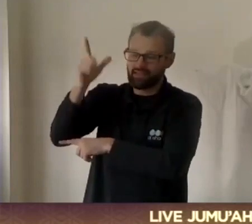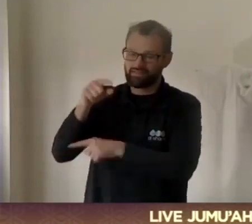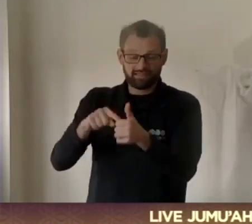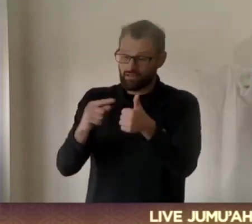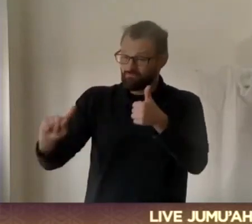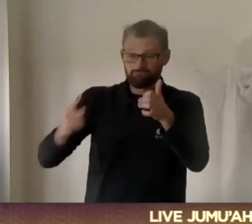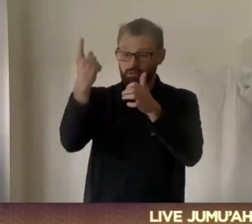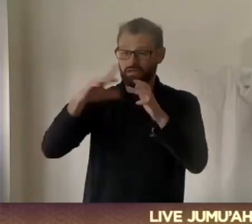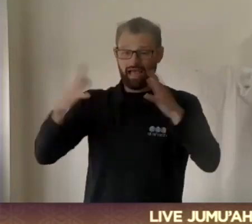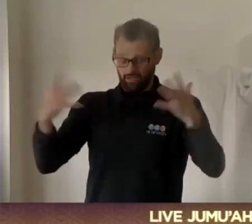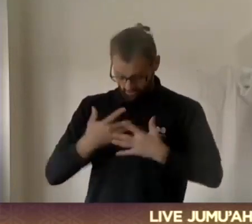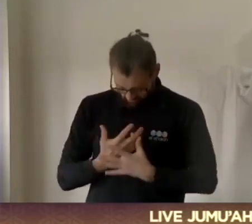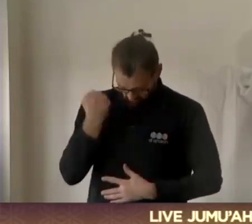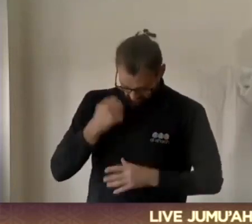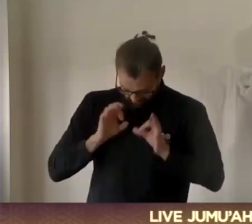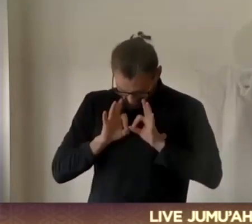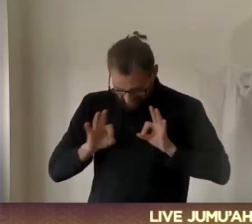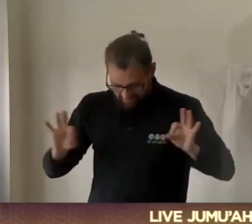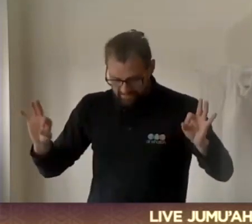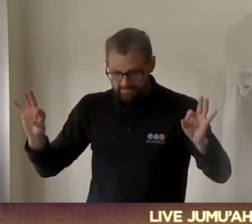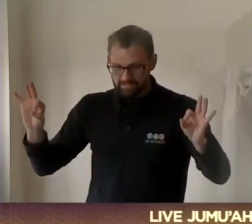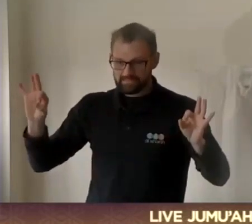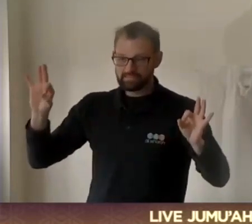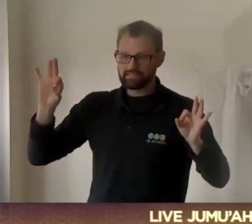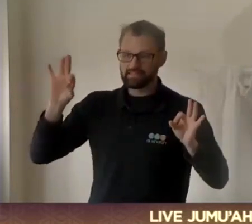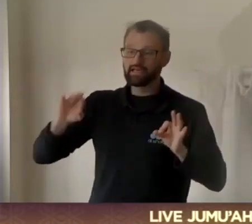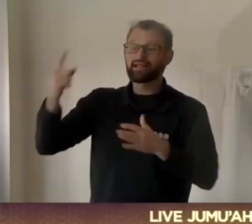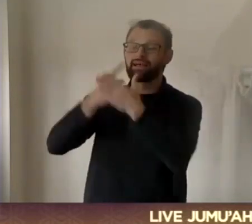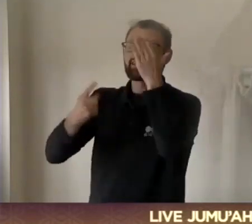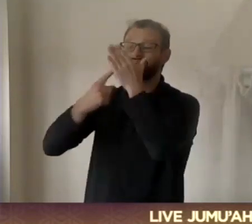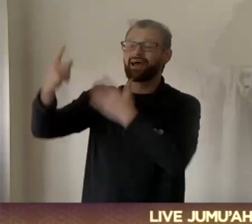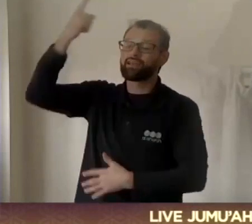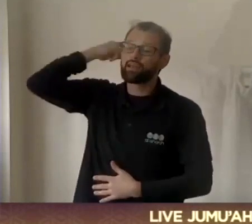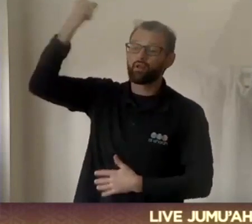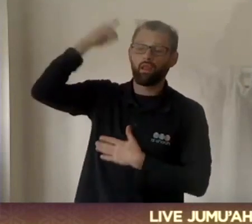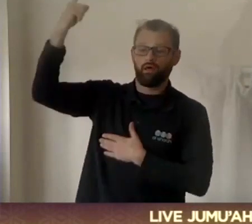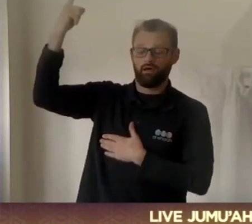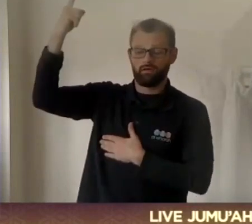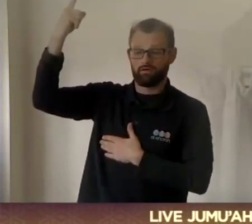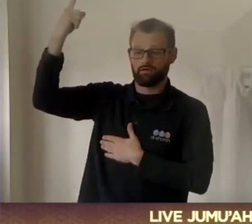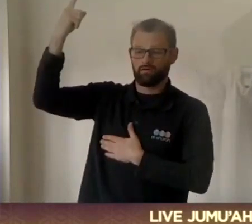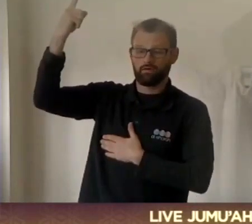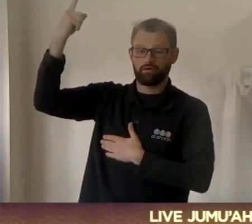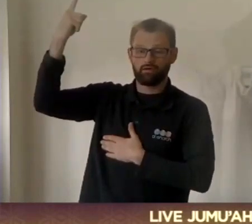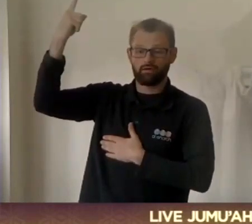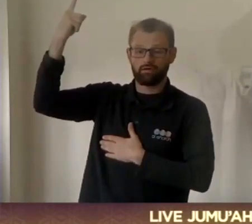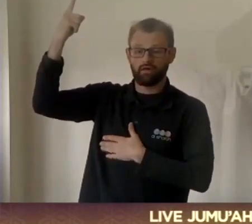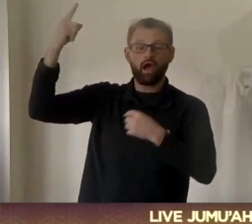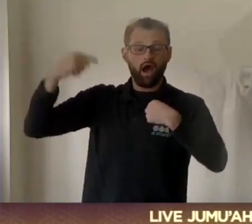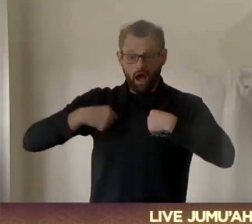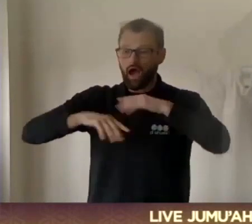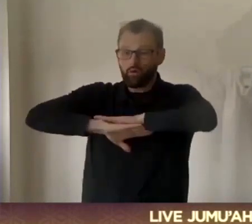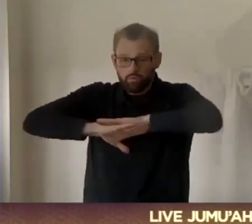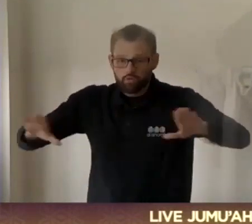peace. The meaning of the term la ilaha illallah is, I will not